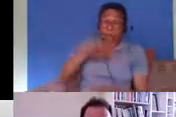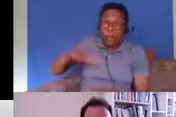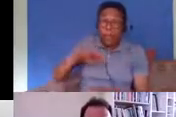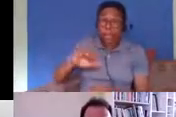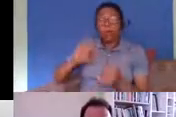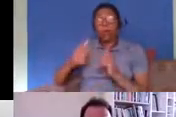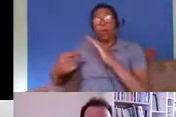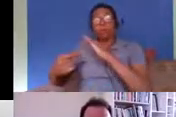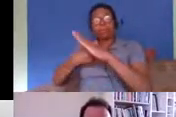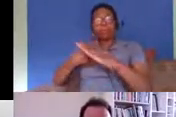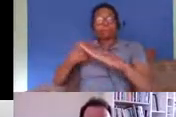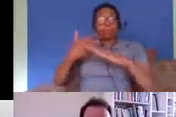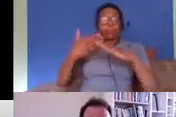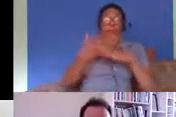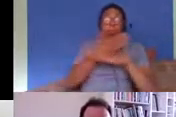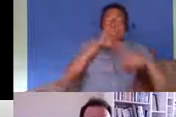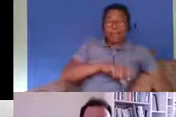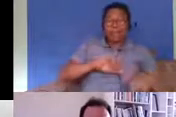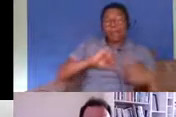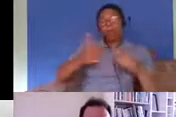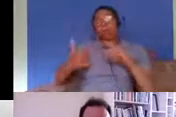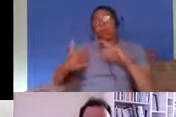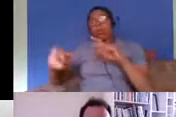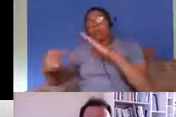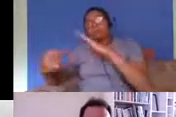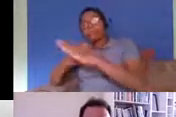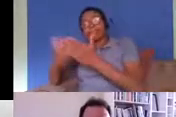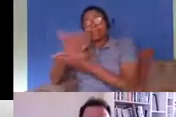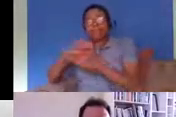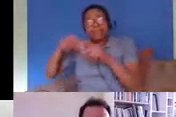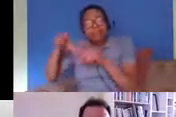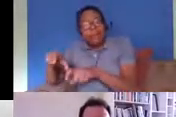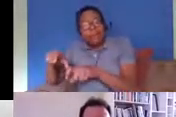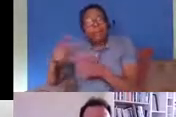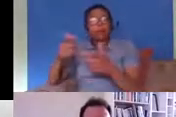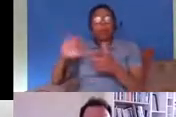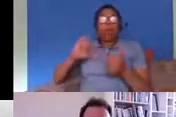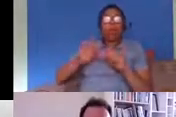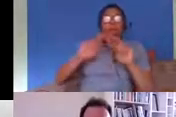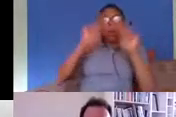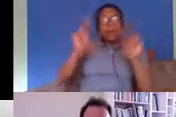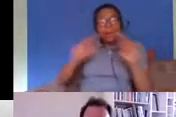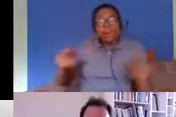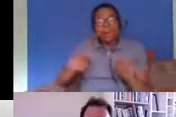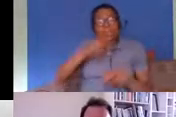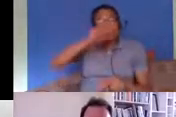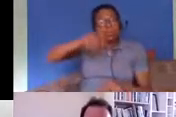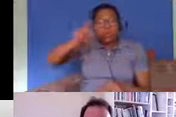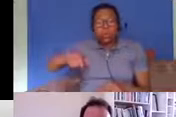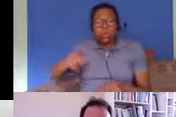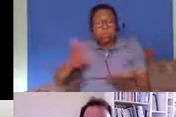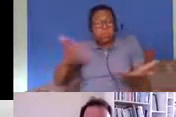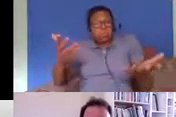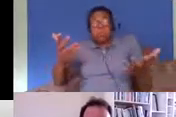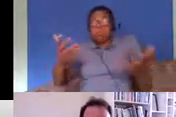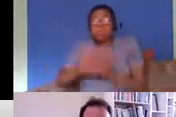or is uh economic migration of skilled workers or international students and you know none of that is actually when you